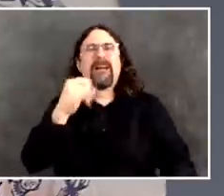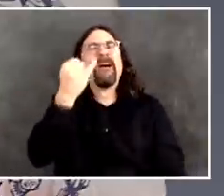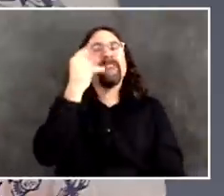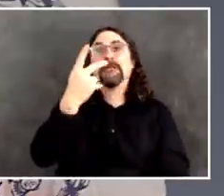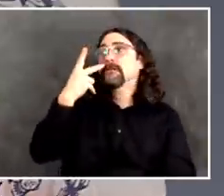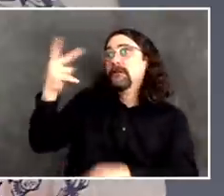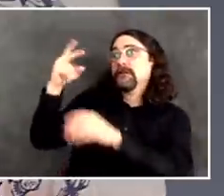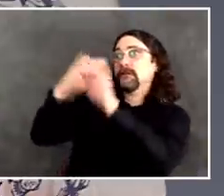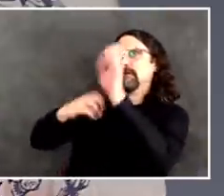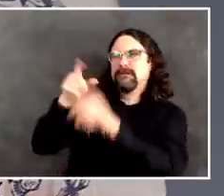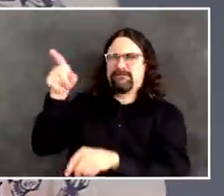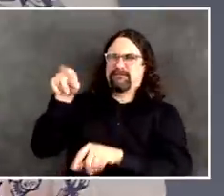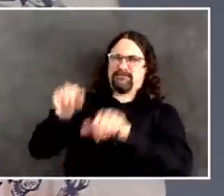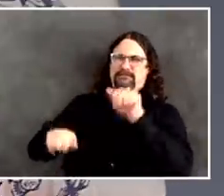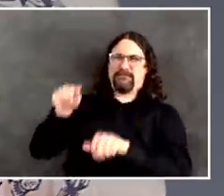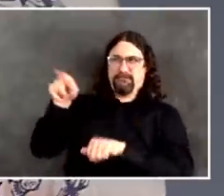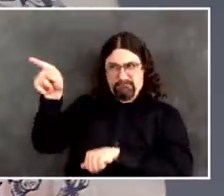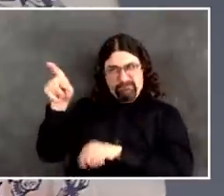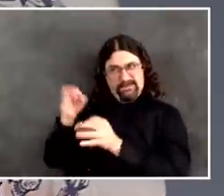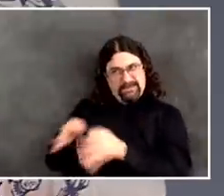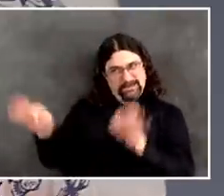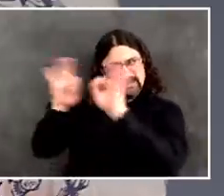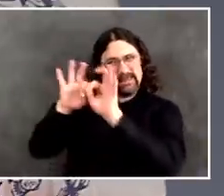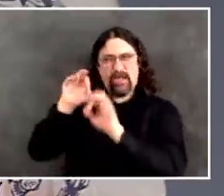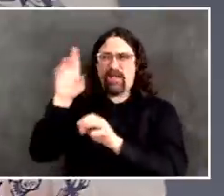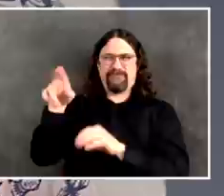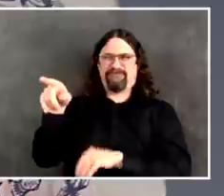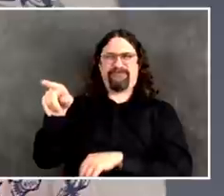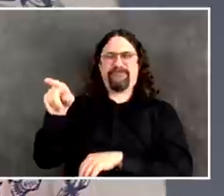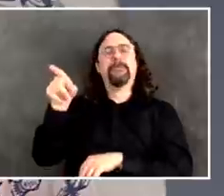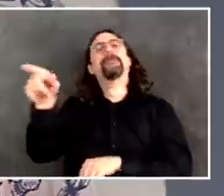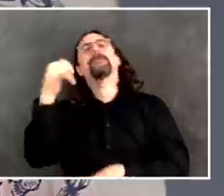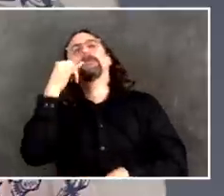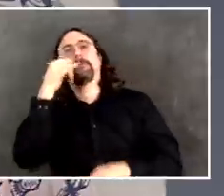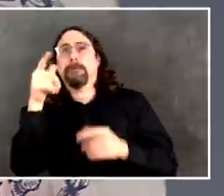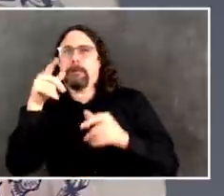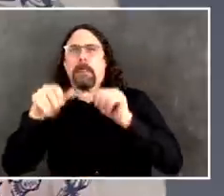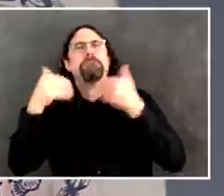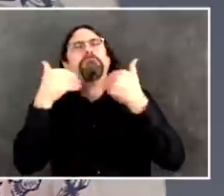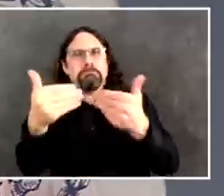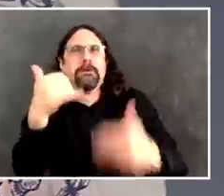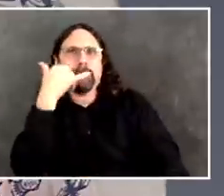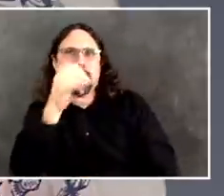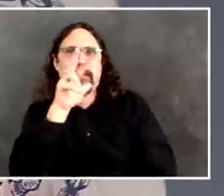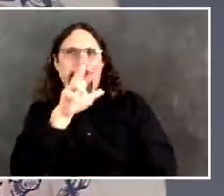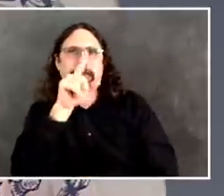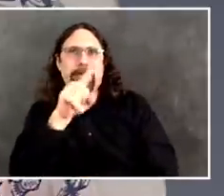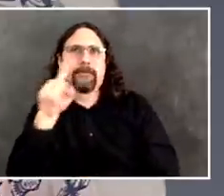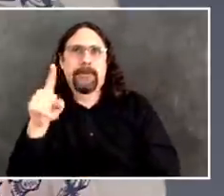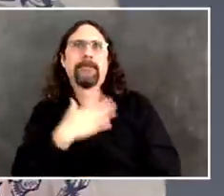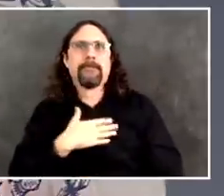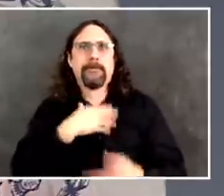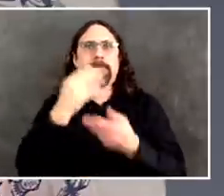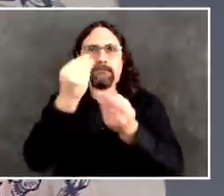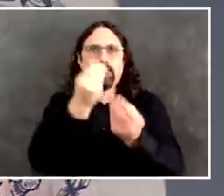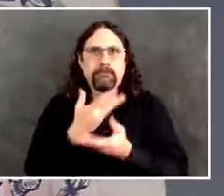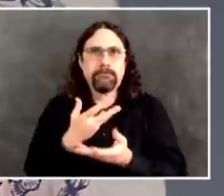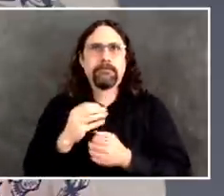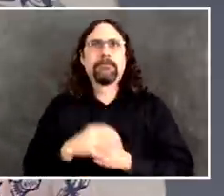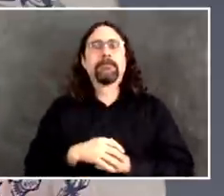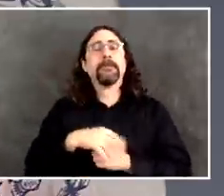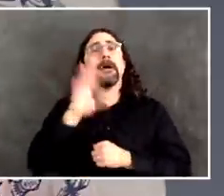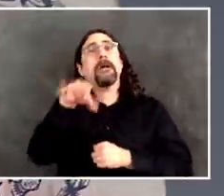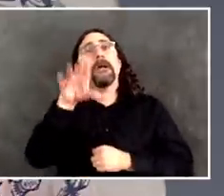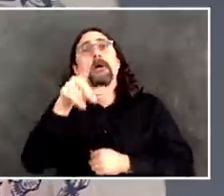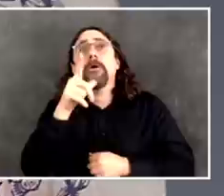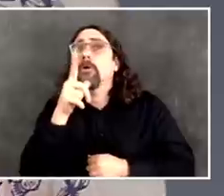they follow up. They were very aggressive when the new rules came out. They sent their inspectors out, they shut down sites on the spot, and at least